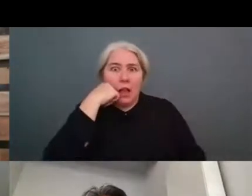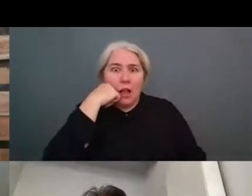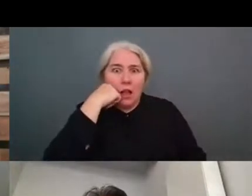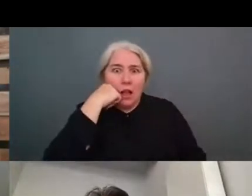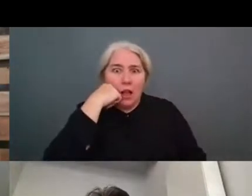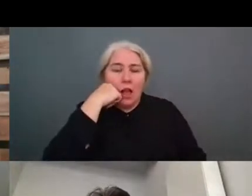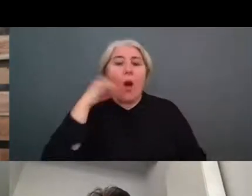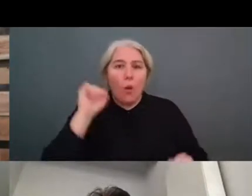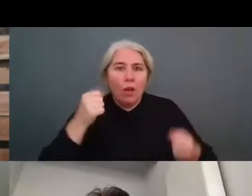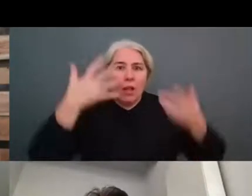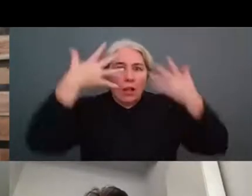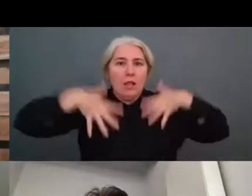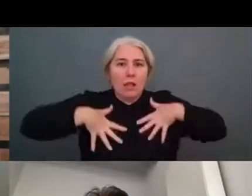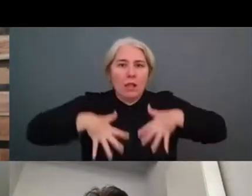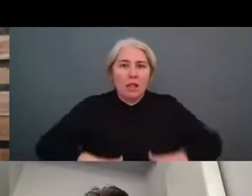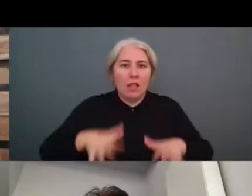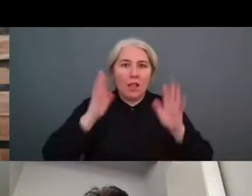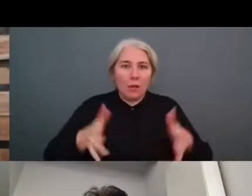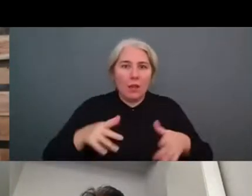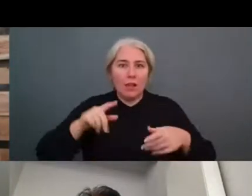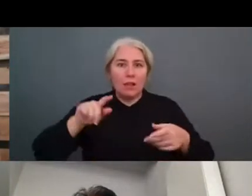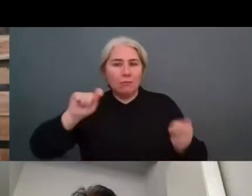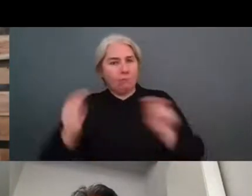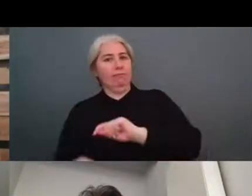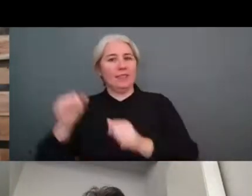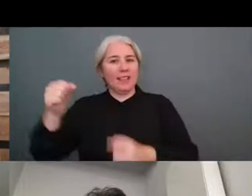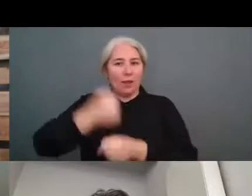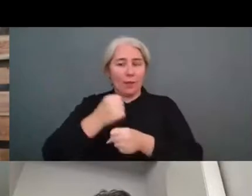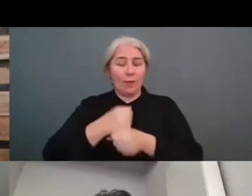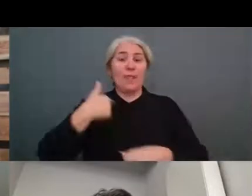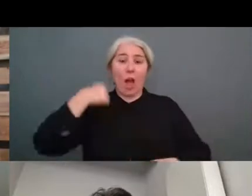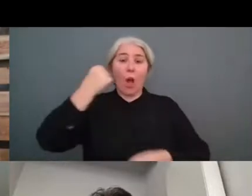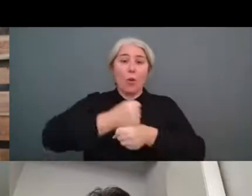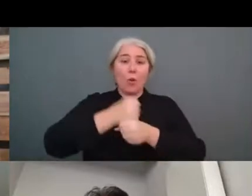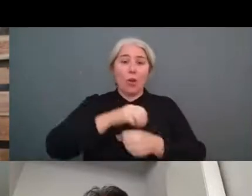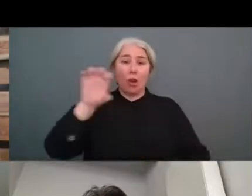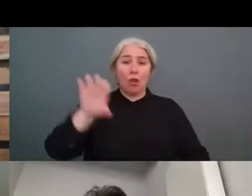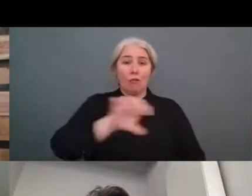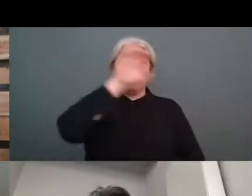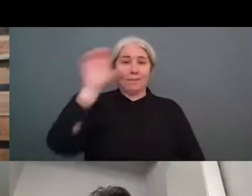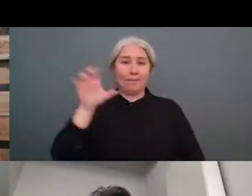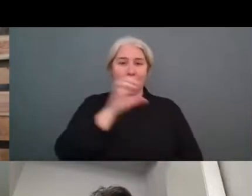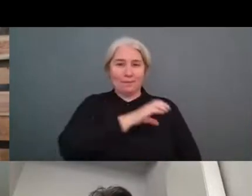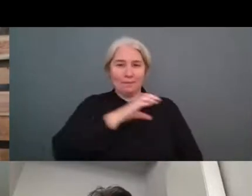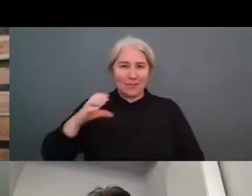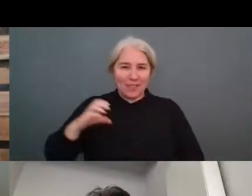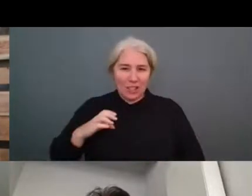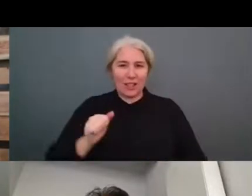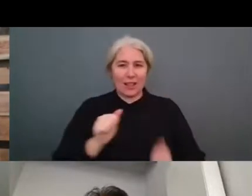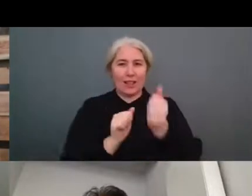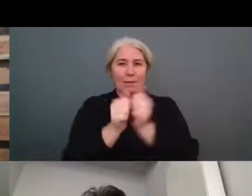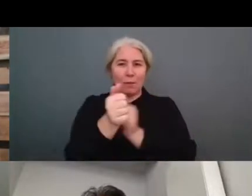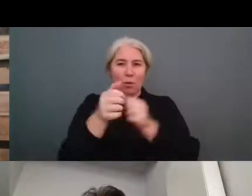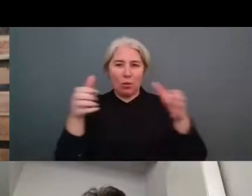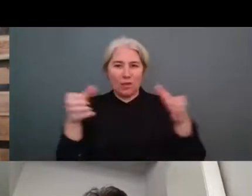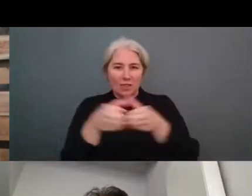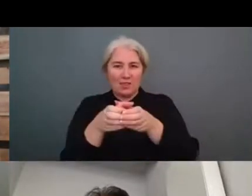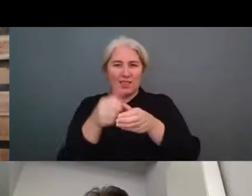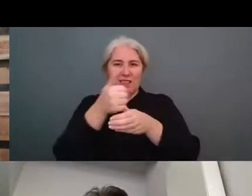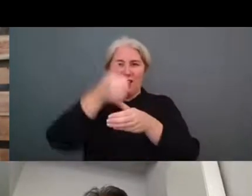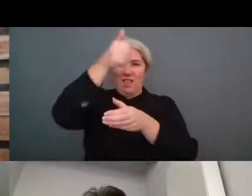i i work at the european commission in the sport unit and the director general for education news culture and sport